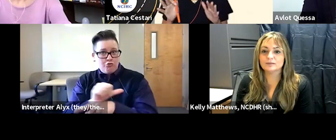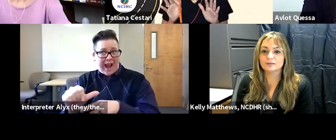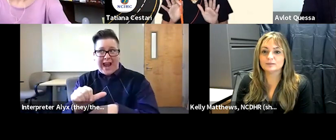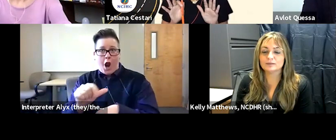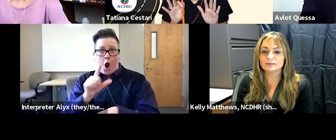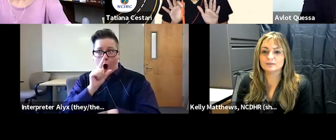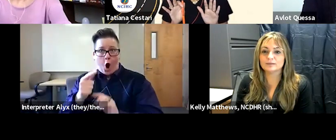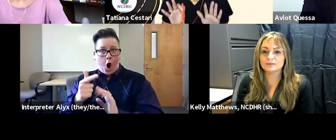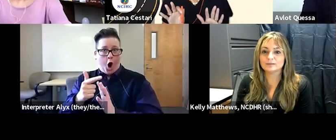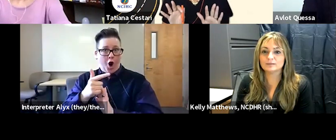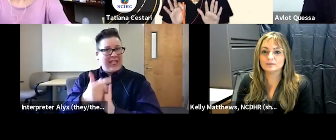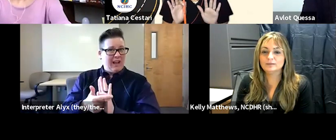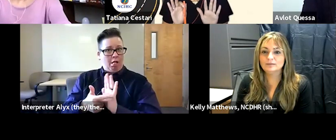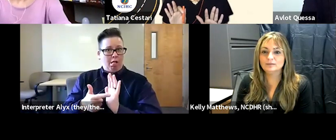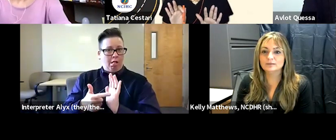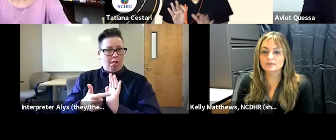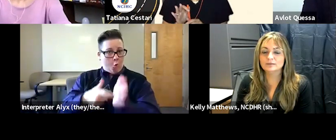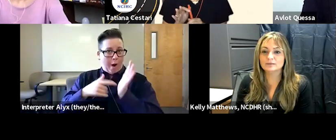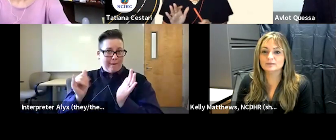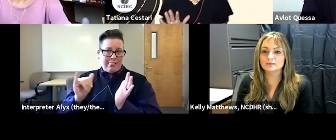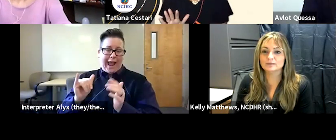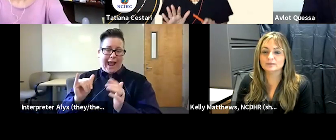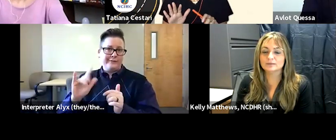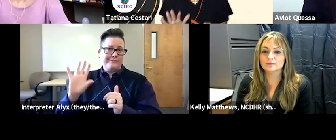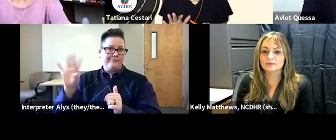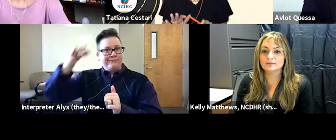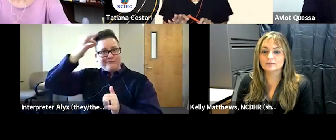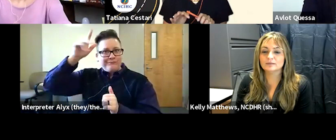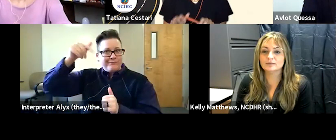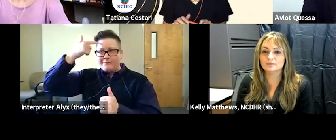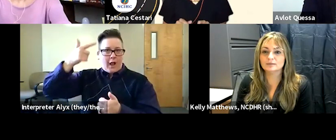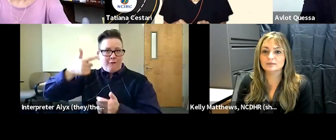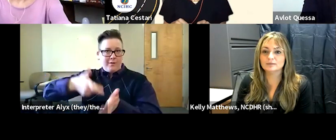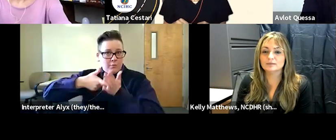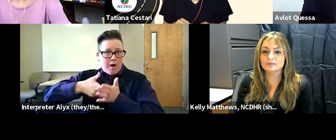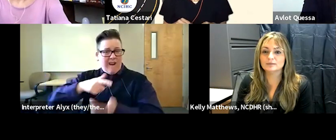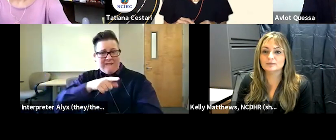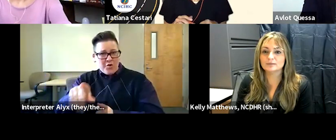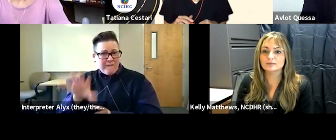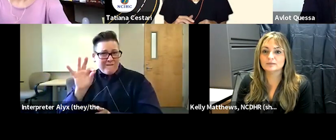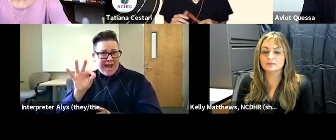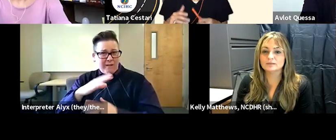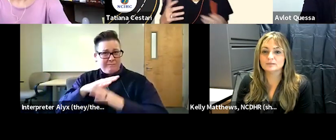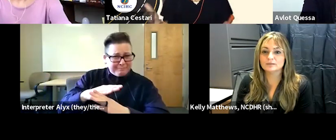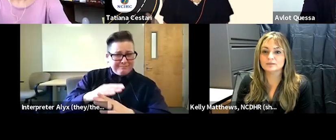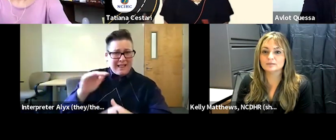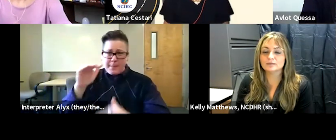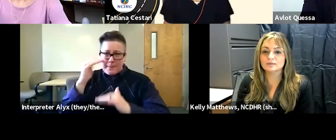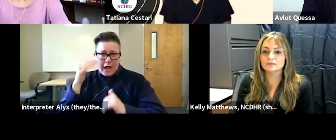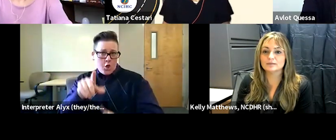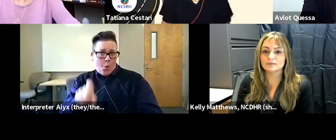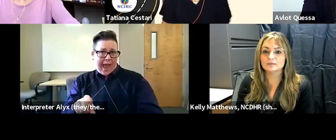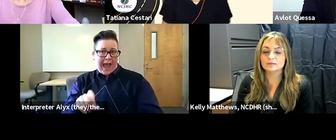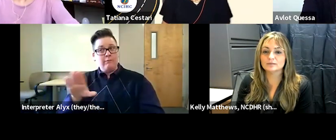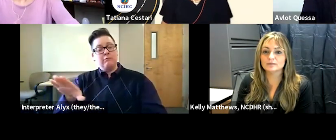you know have you found any walls limitations obstacles so that you've had to play that